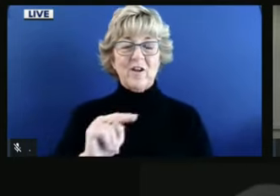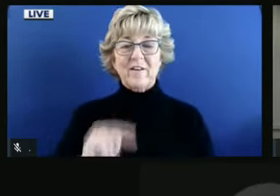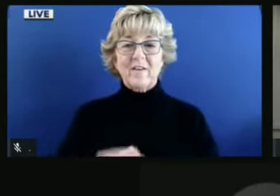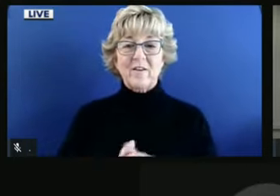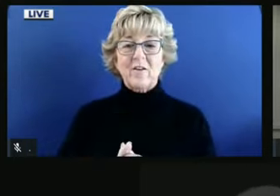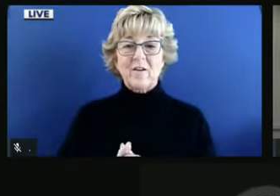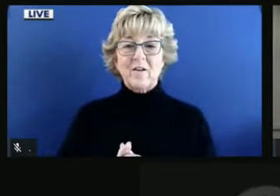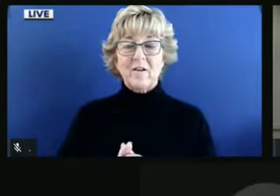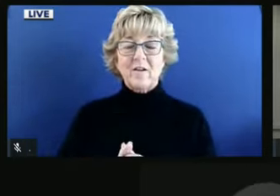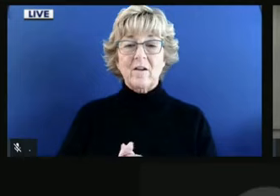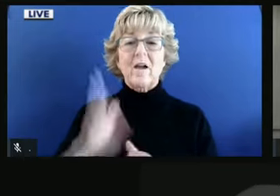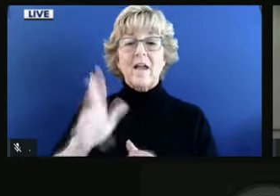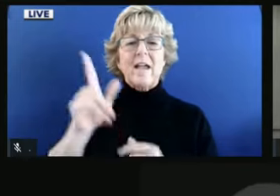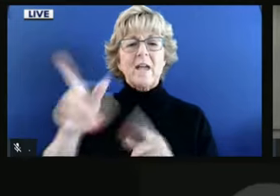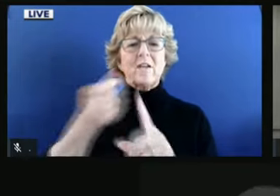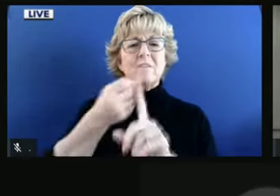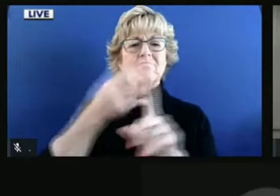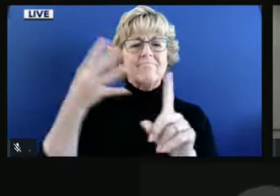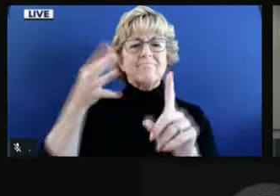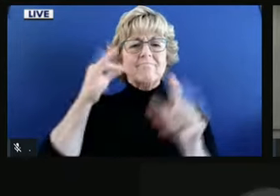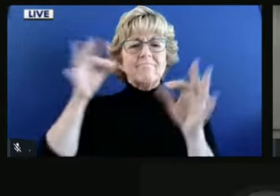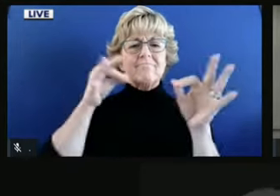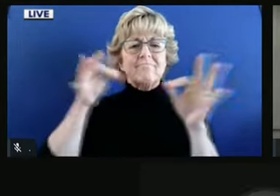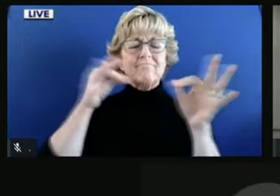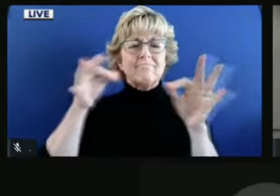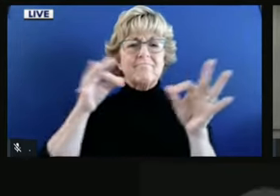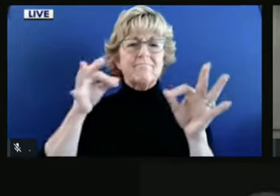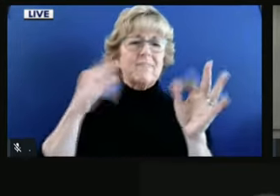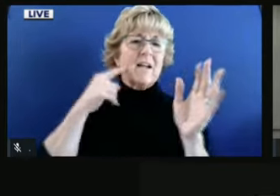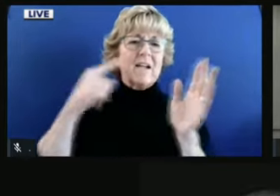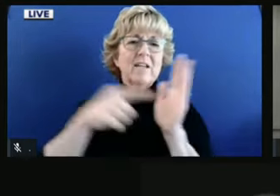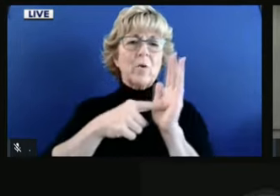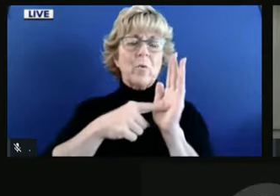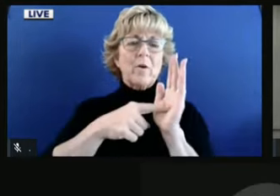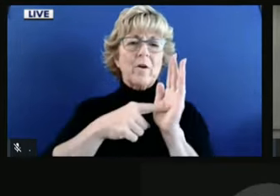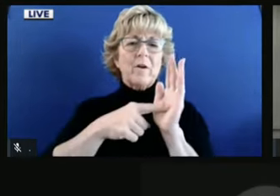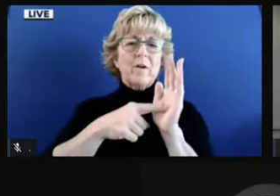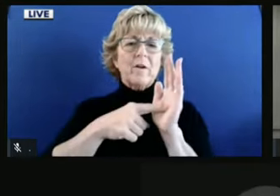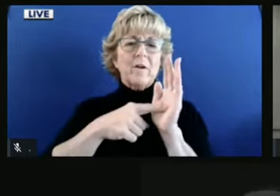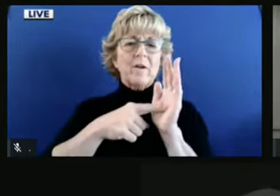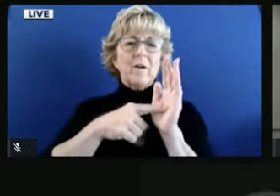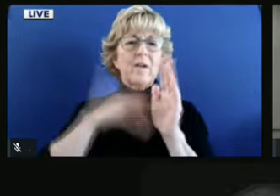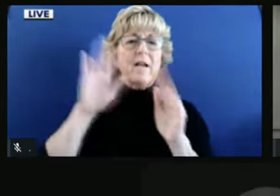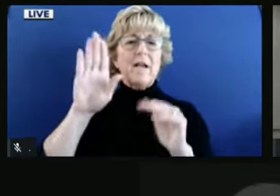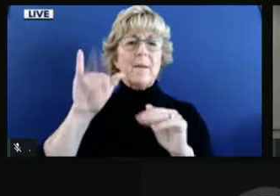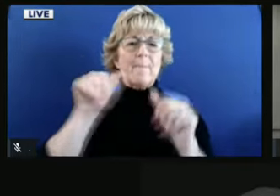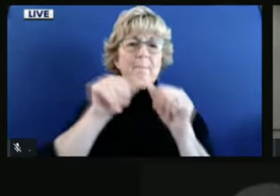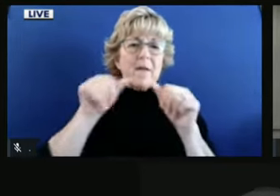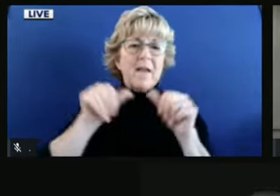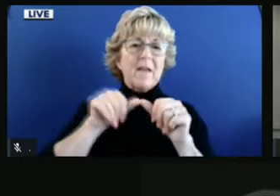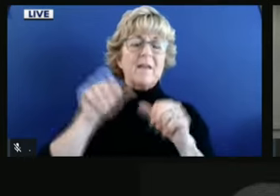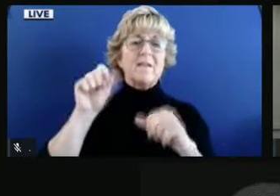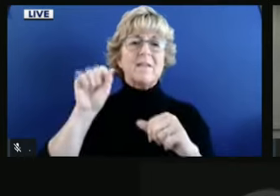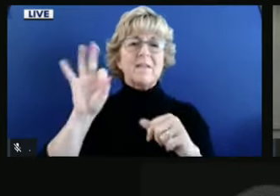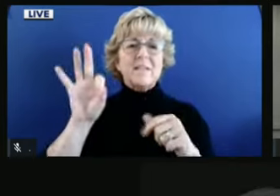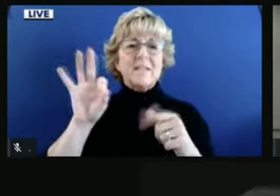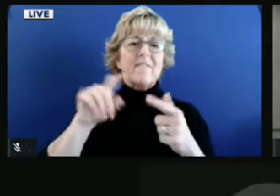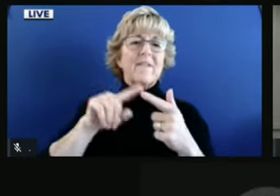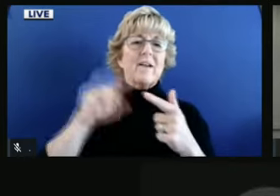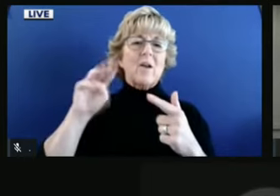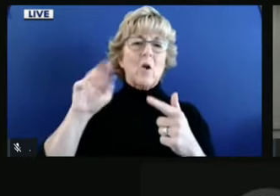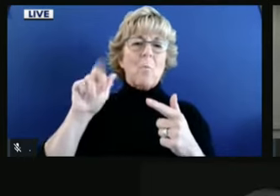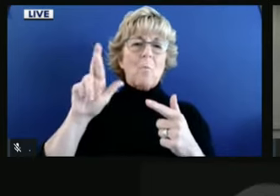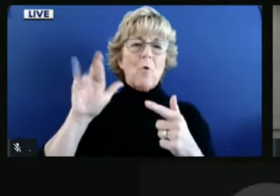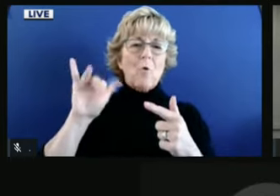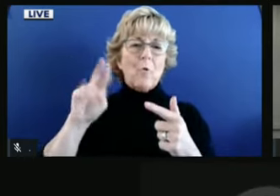Could you talk a little bit about, I noticed that in the Bay Area, San Francisco, Marin, San